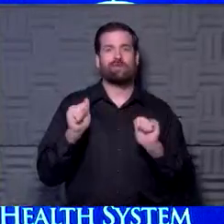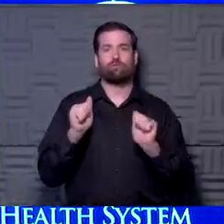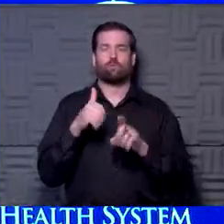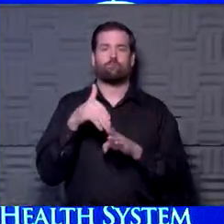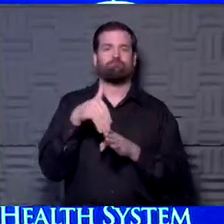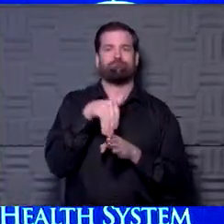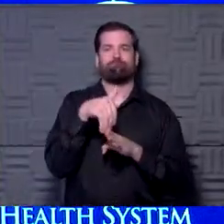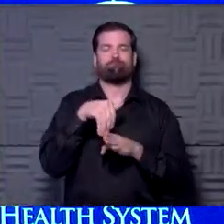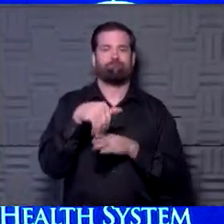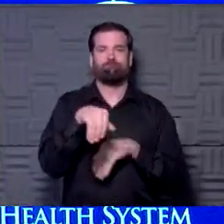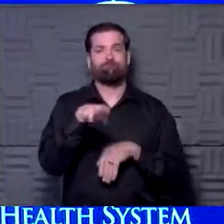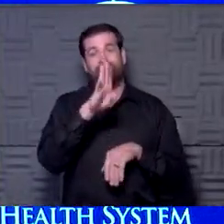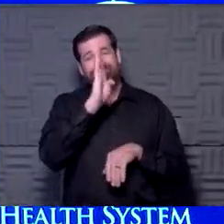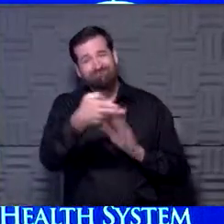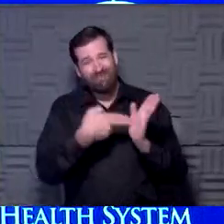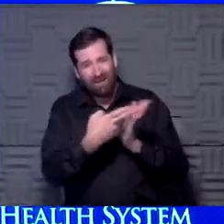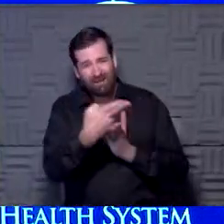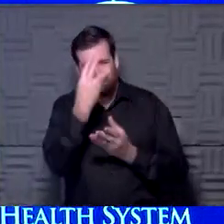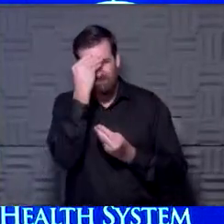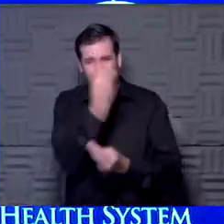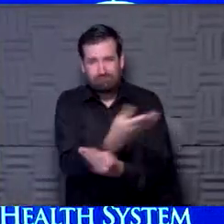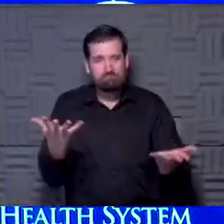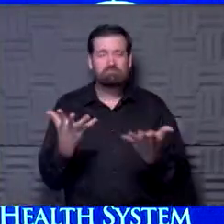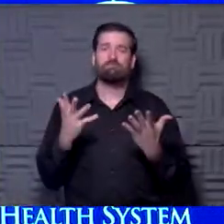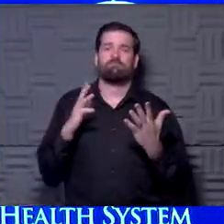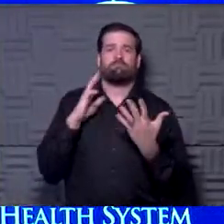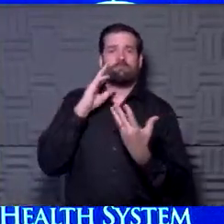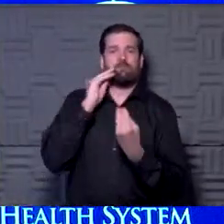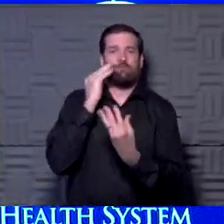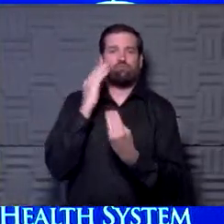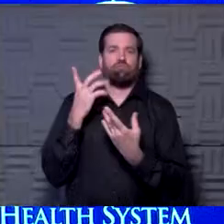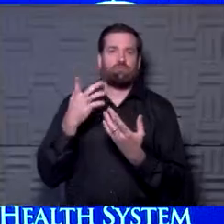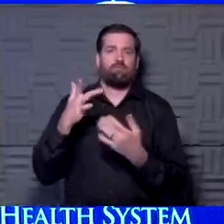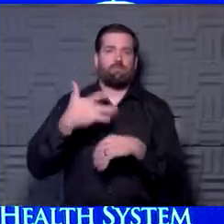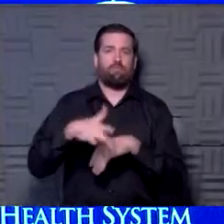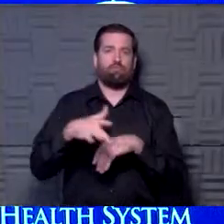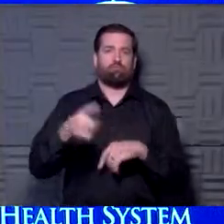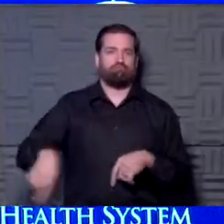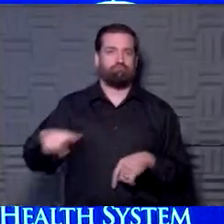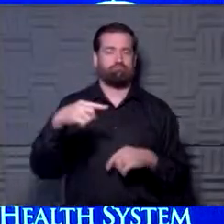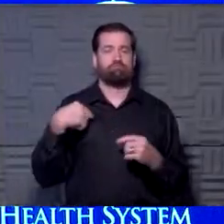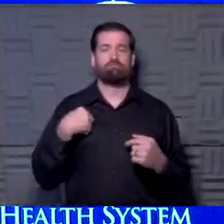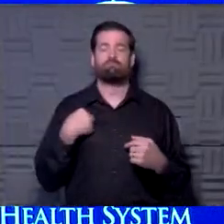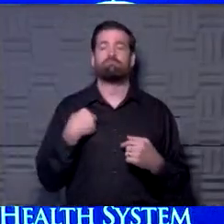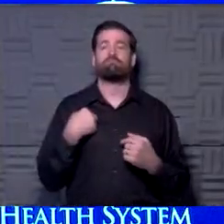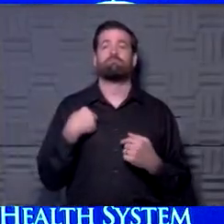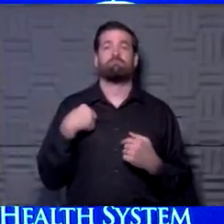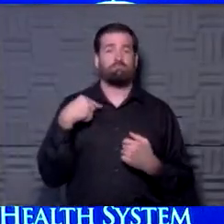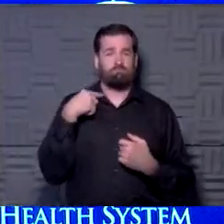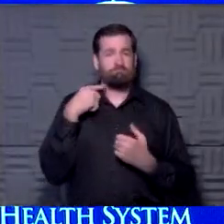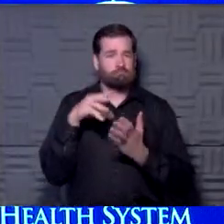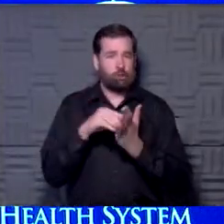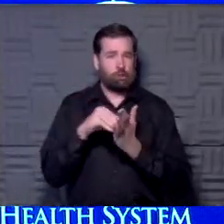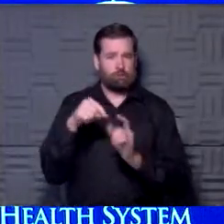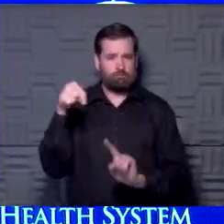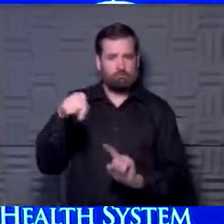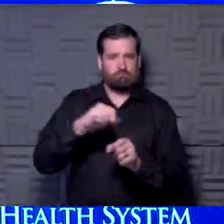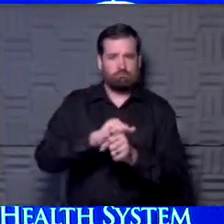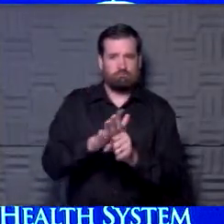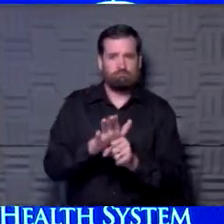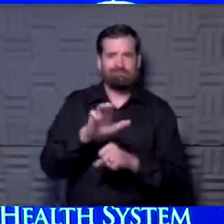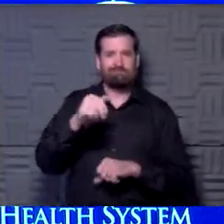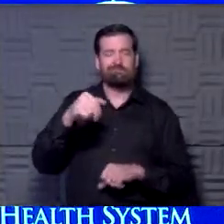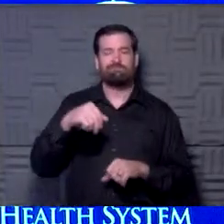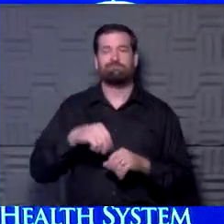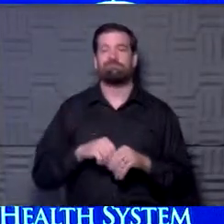and just be honest as we could about the information and the data that was out there. One of the things we've learned about this pandemic, you've heard us say